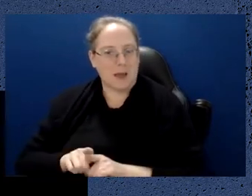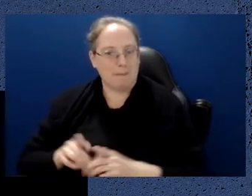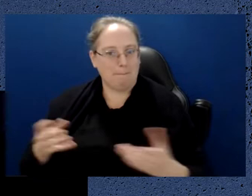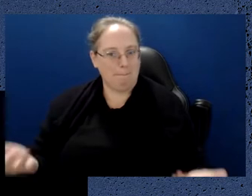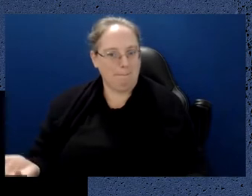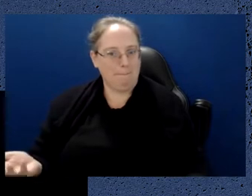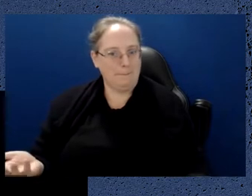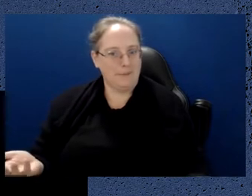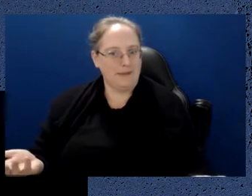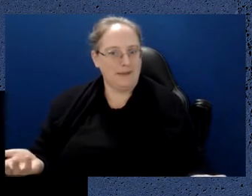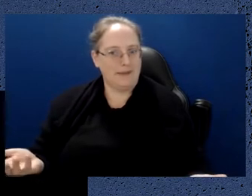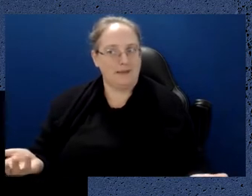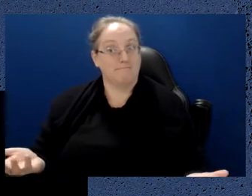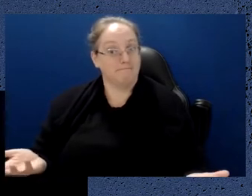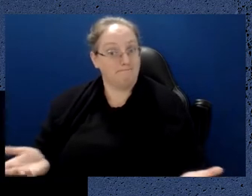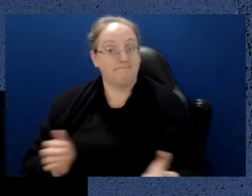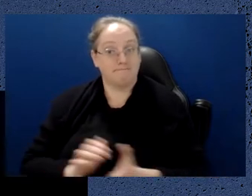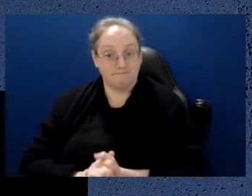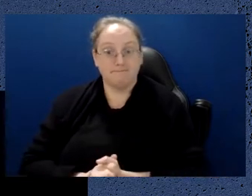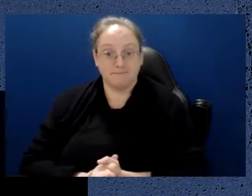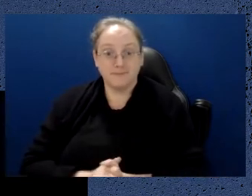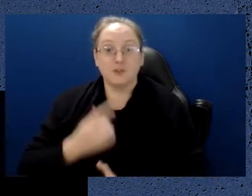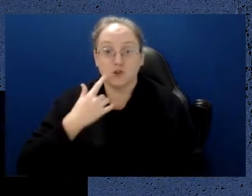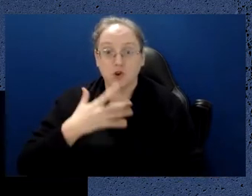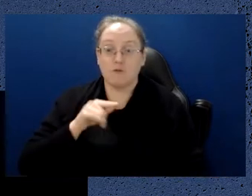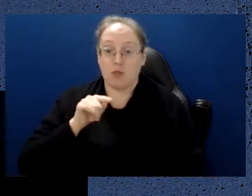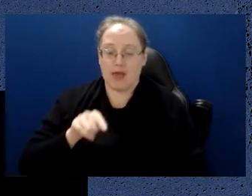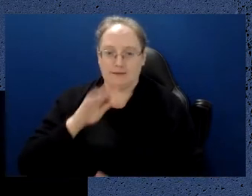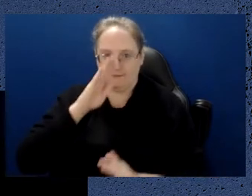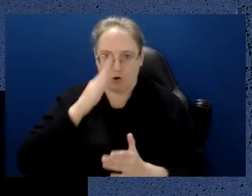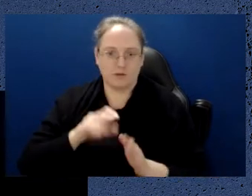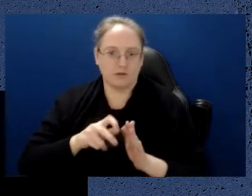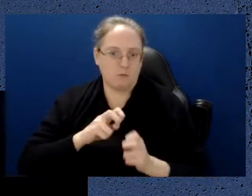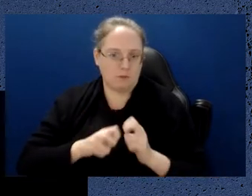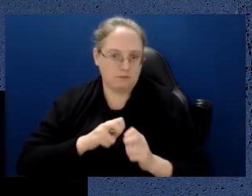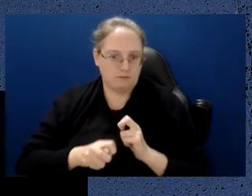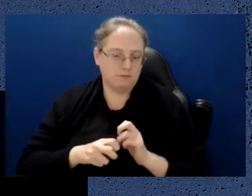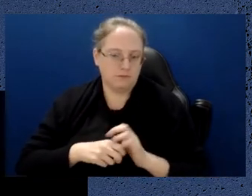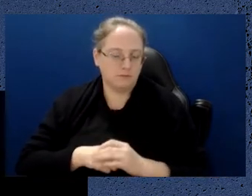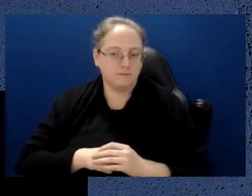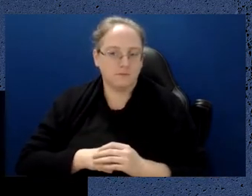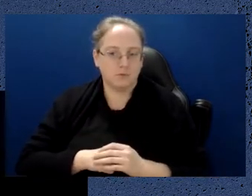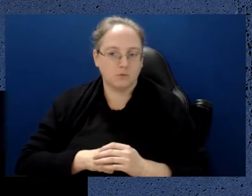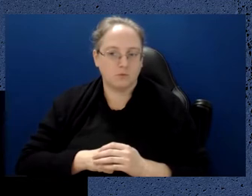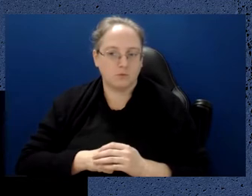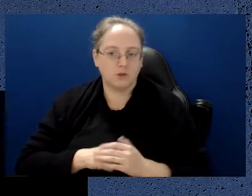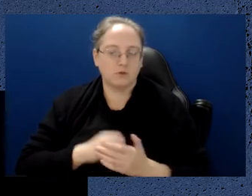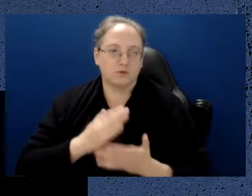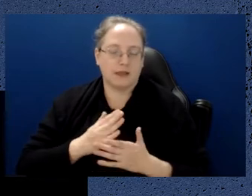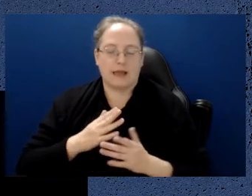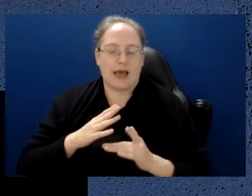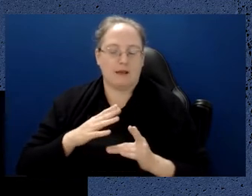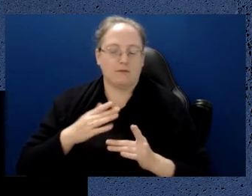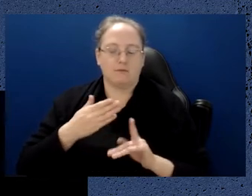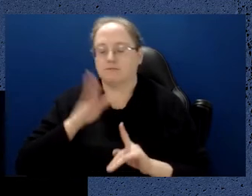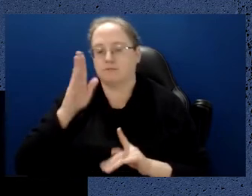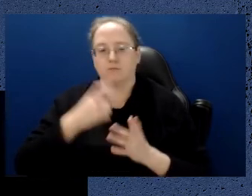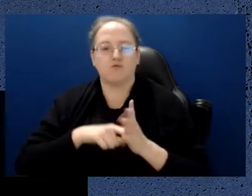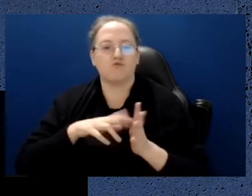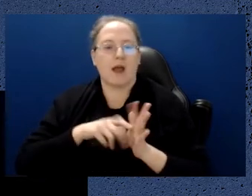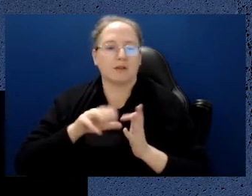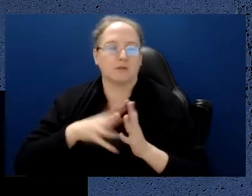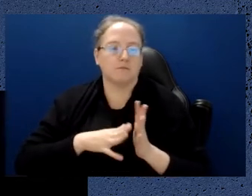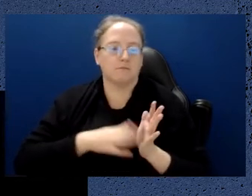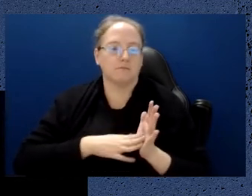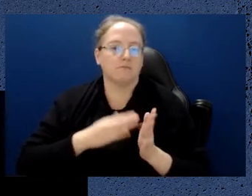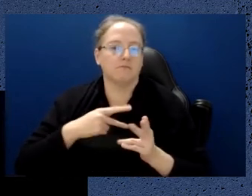for that particular problem, which is a esoteric random program type problem, the quantum